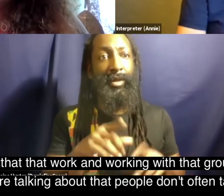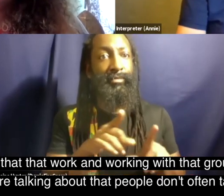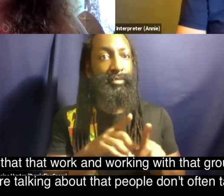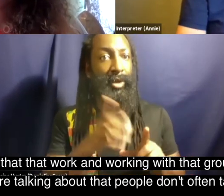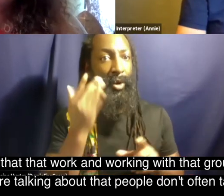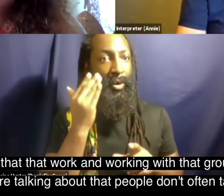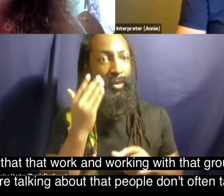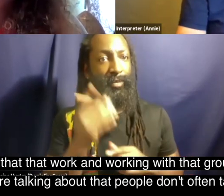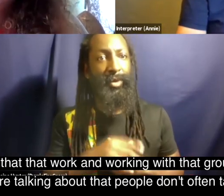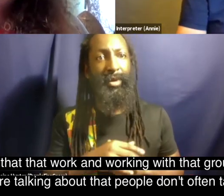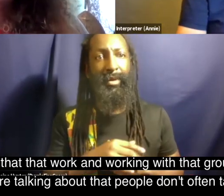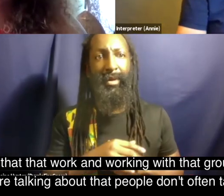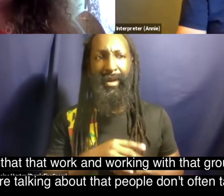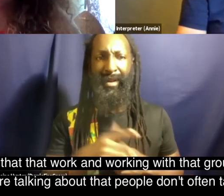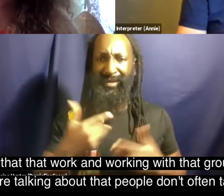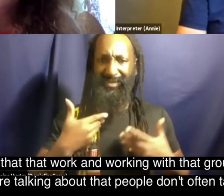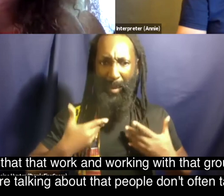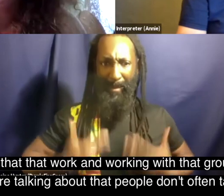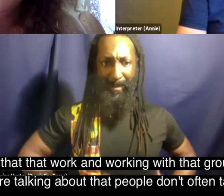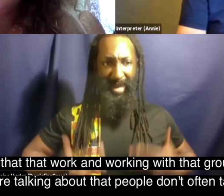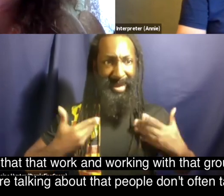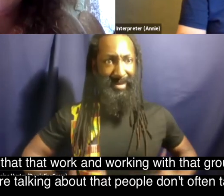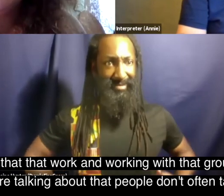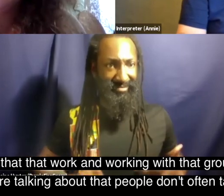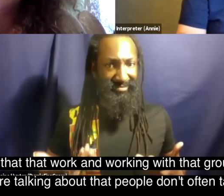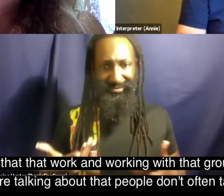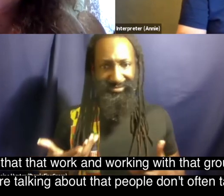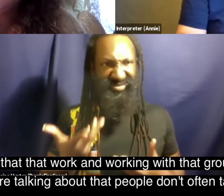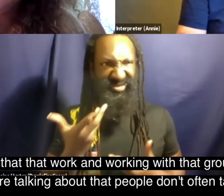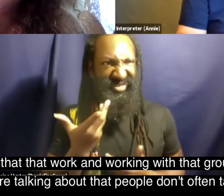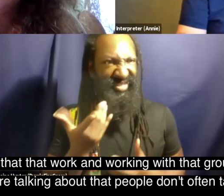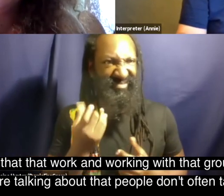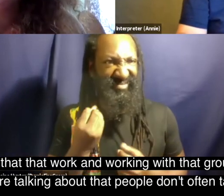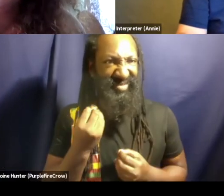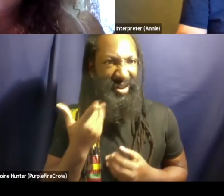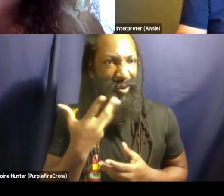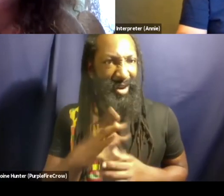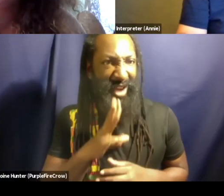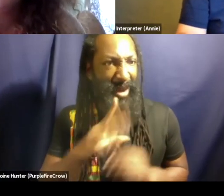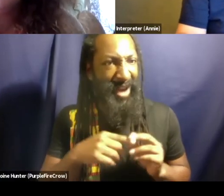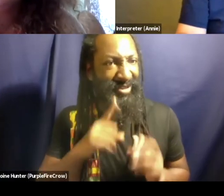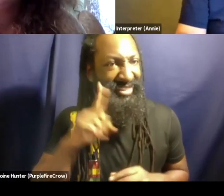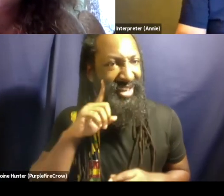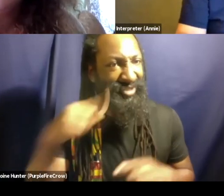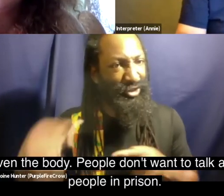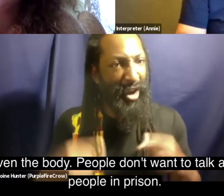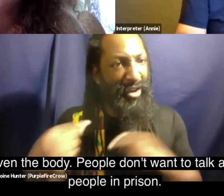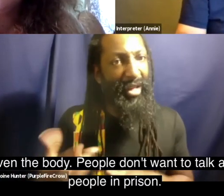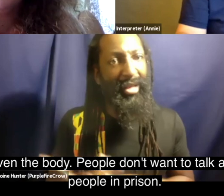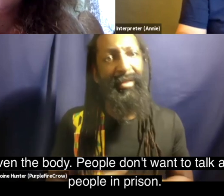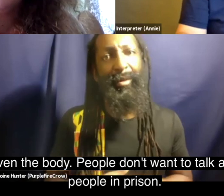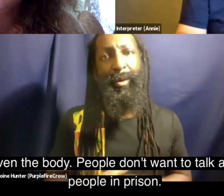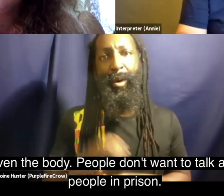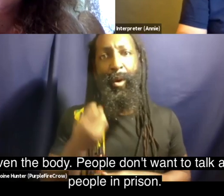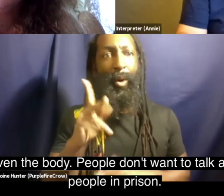and working with that group there were lots of things that were talked about that people don't often talk about you know